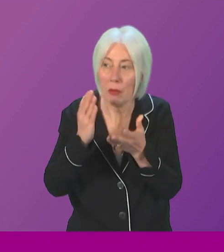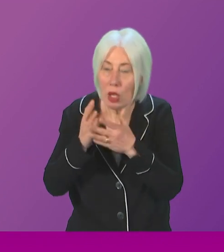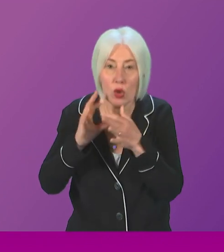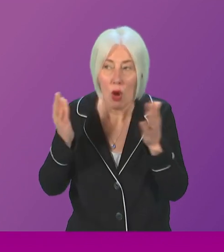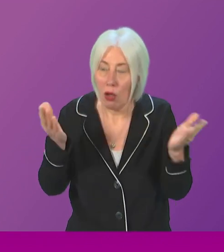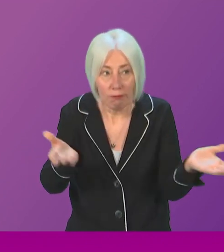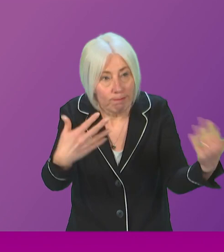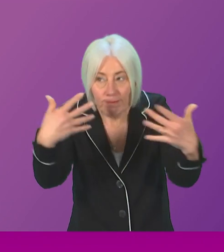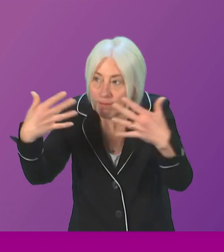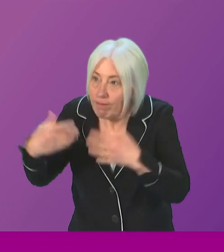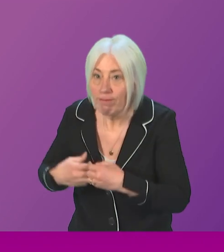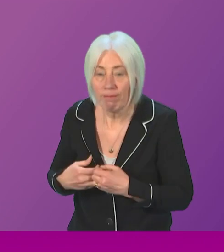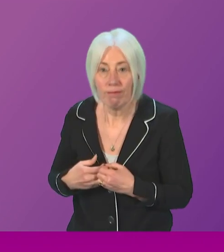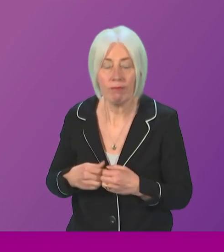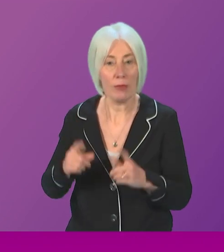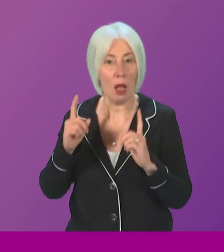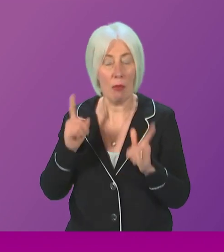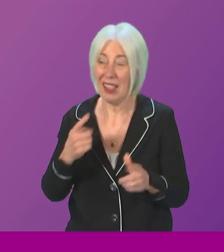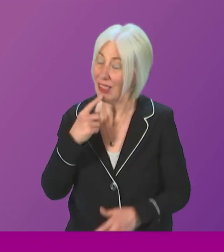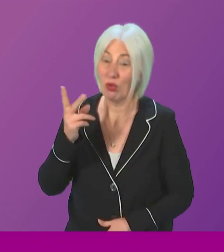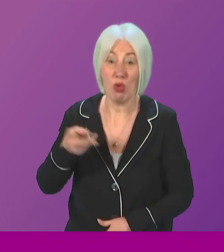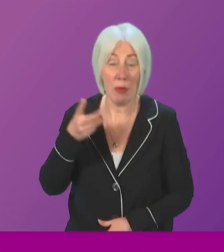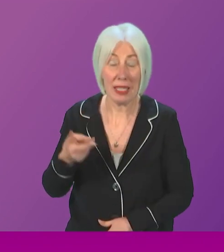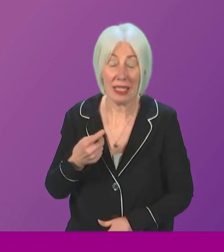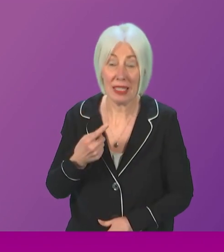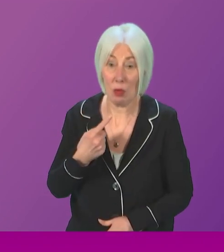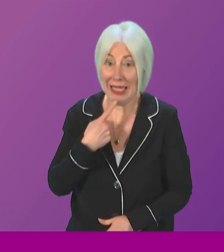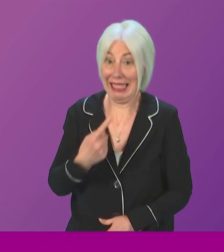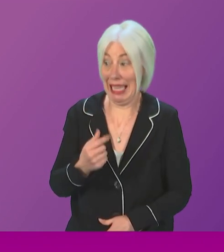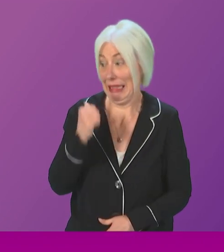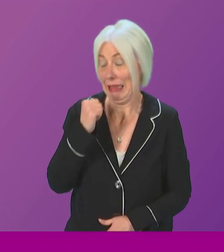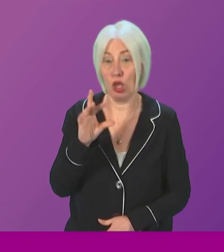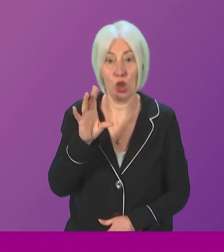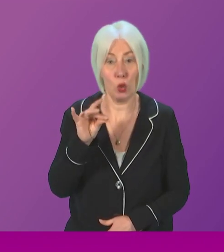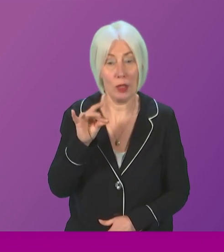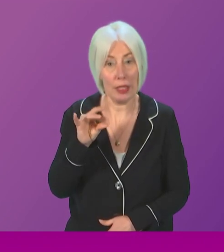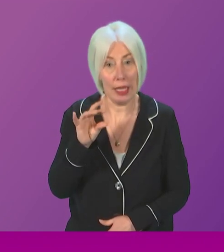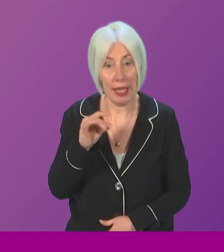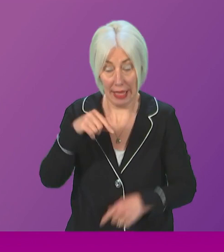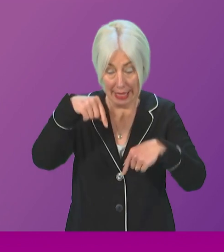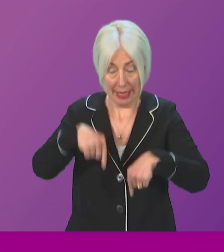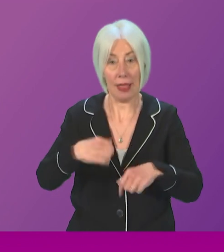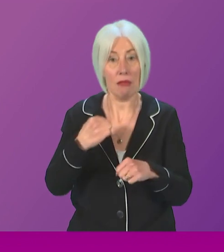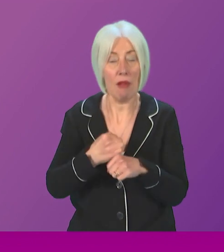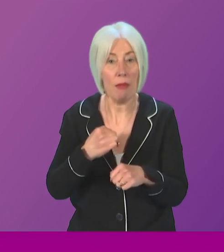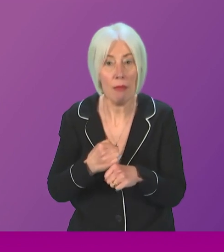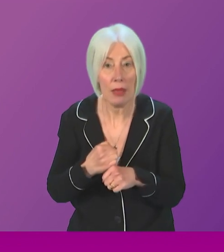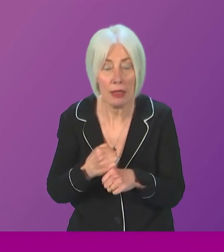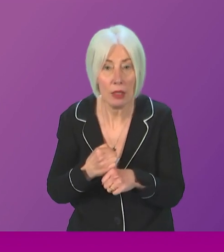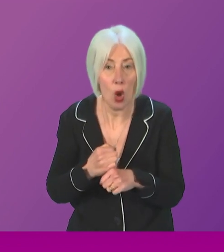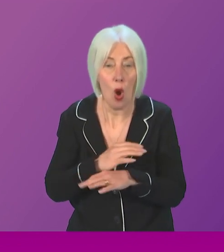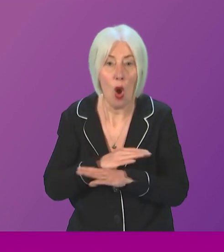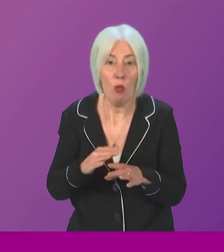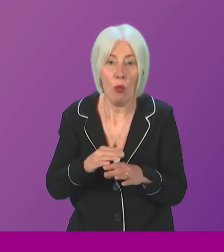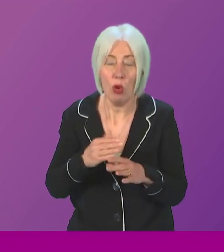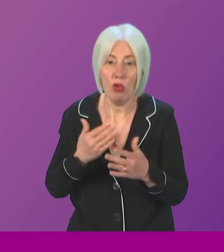them. All that being said, I will reiterate what I said on Tuesday, that this government will not steamroll,